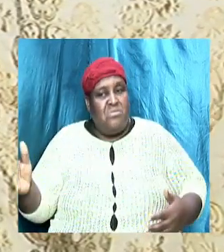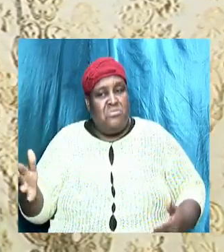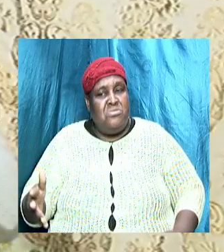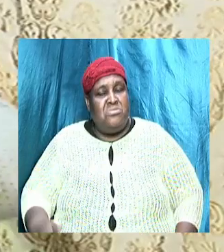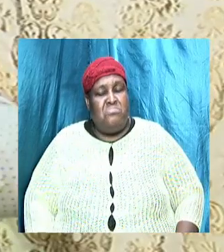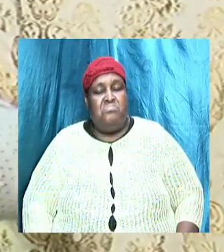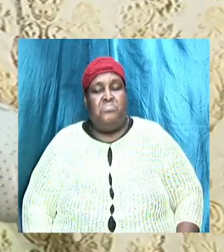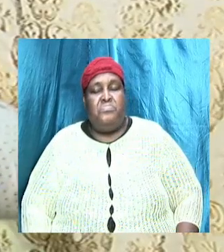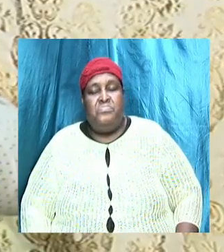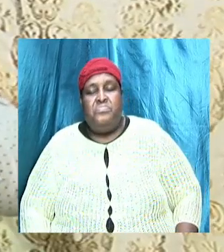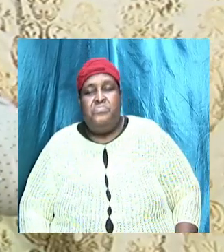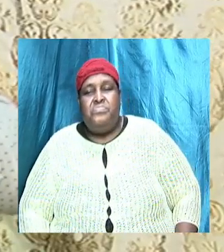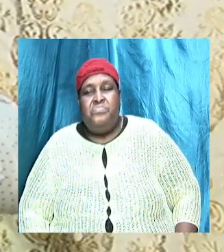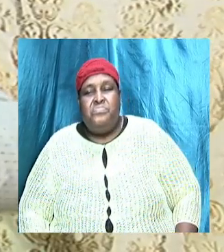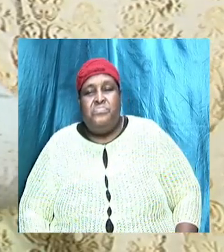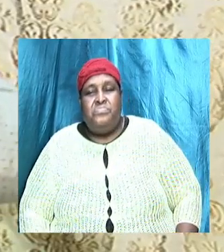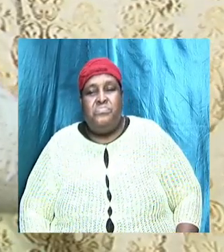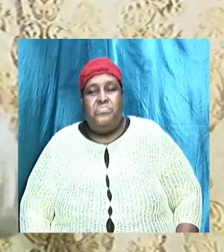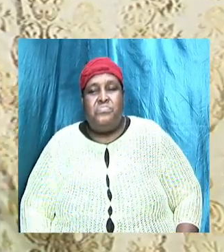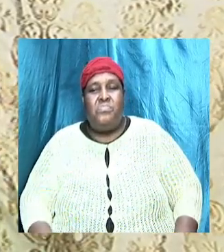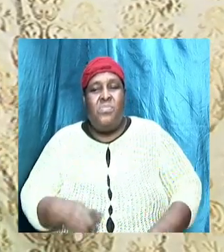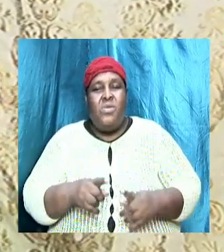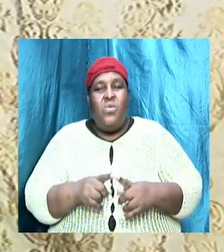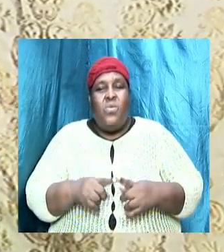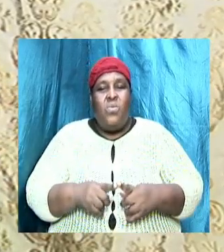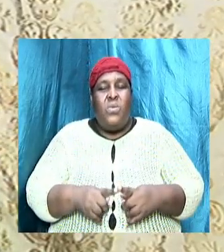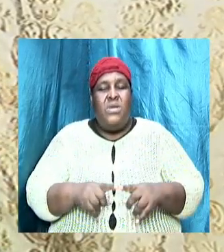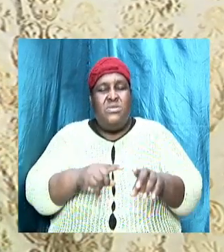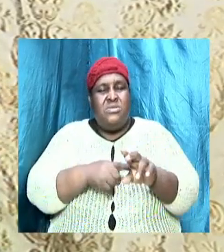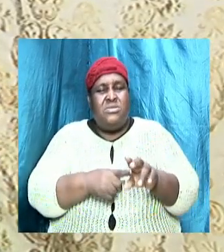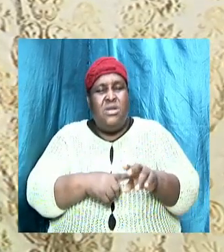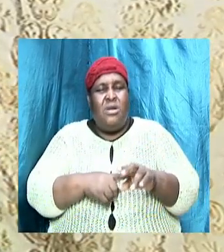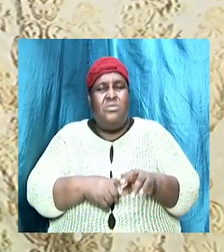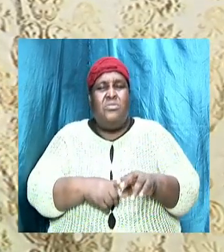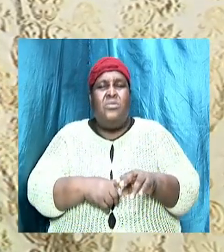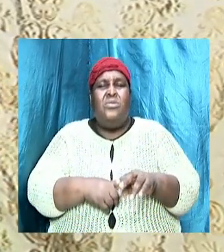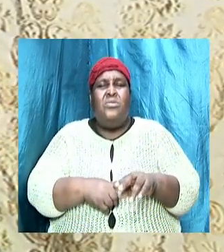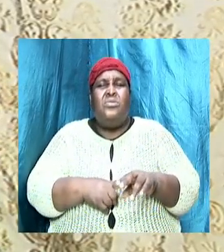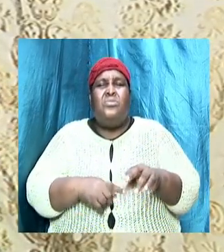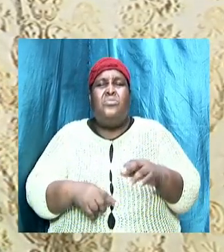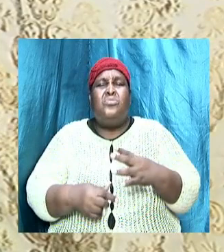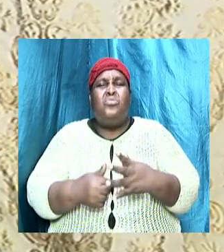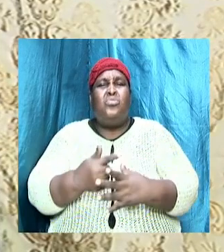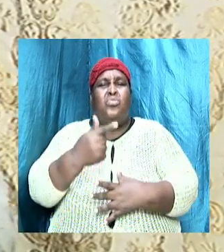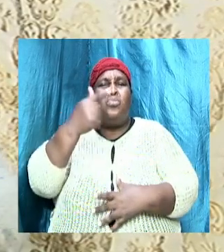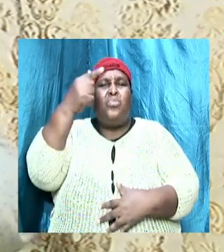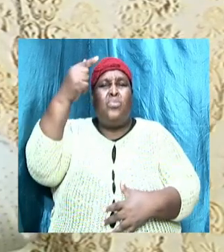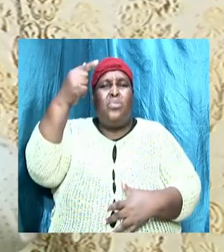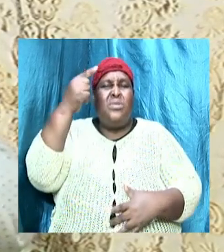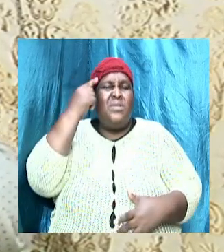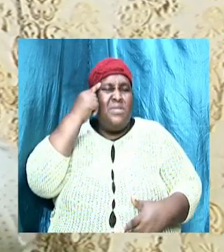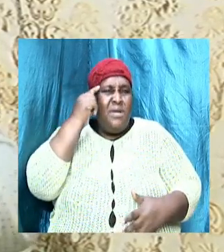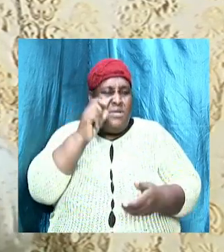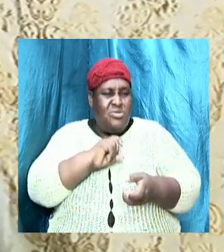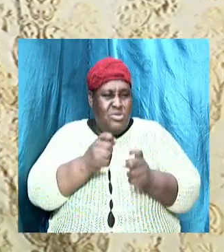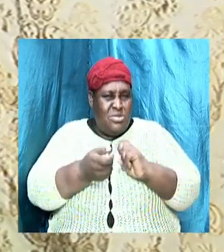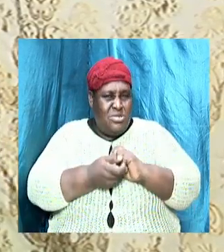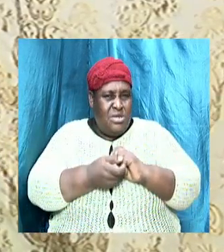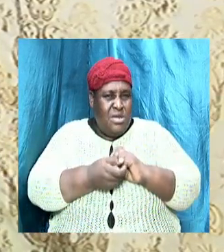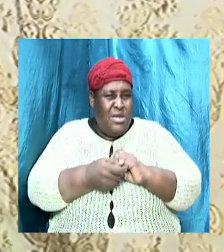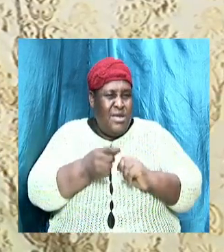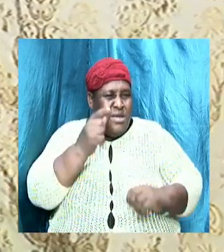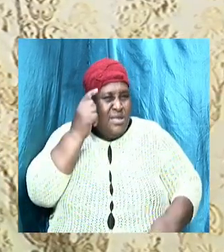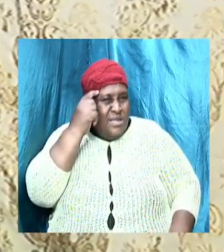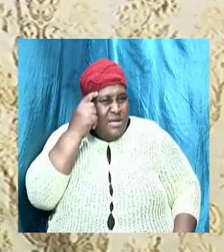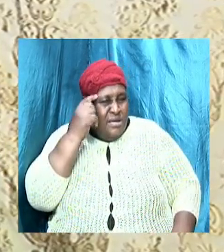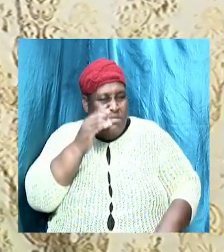So, when we start to grow spiritually, recognize that your thoughts change and you start to think about